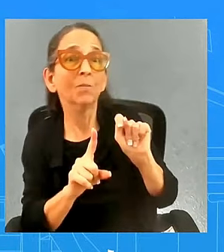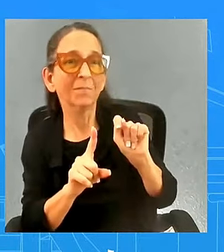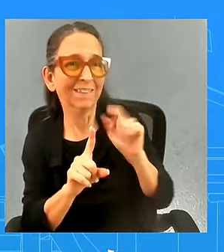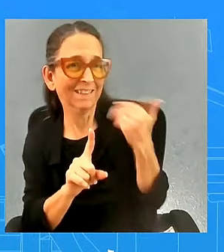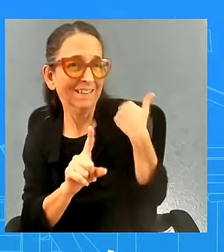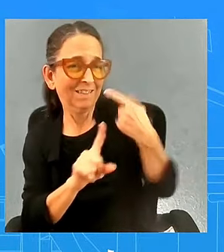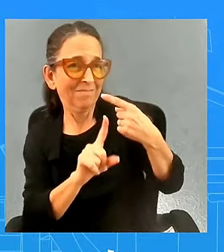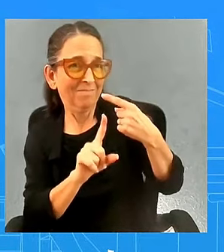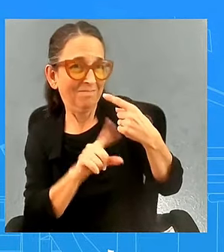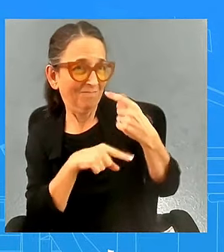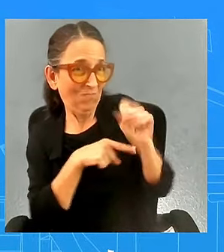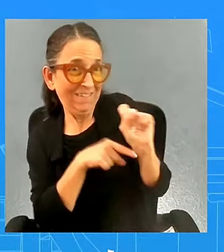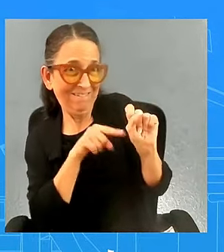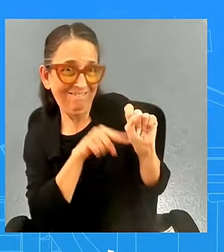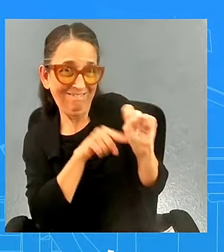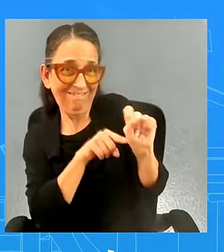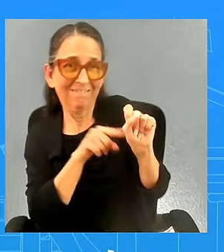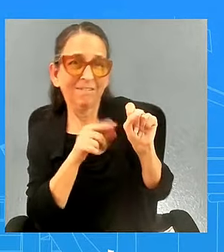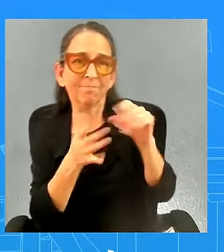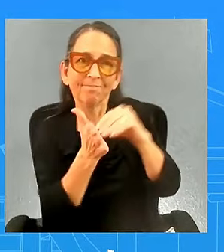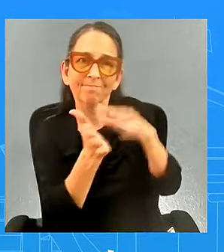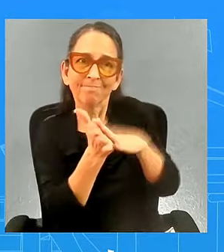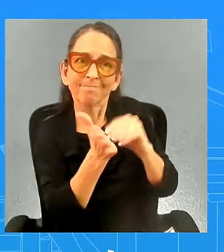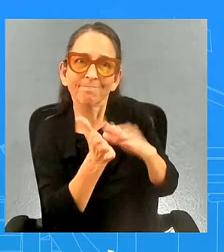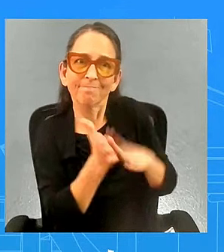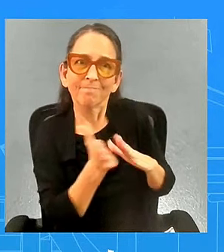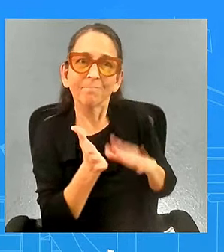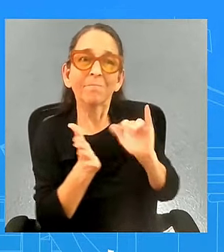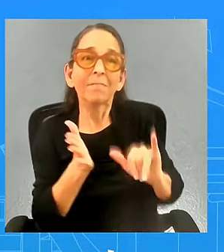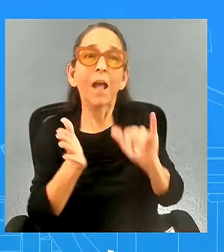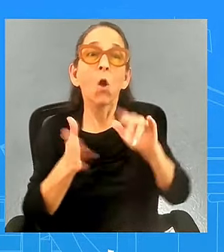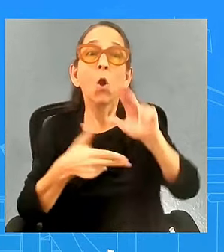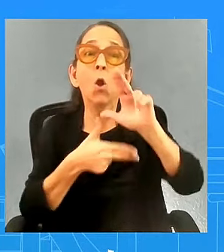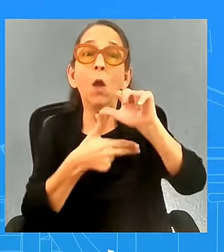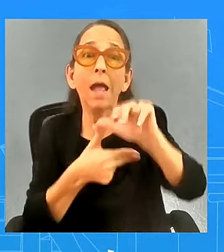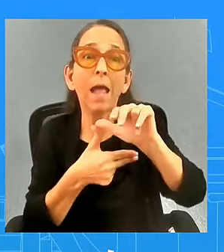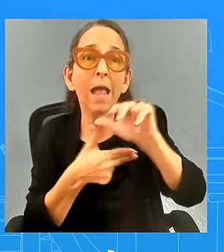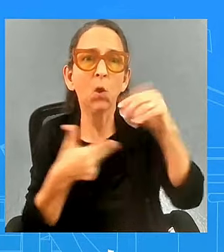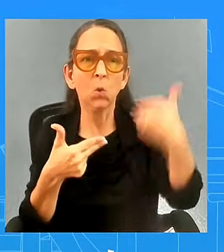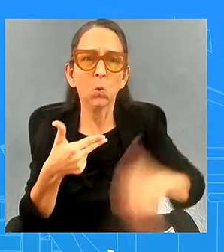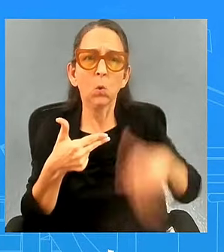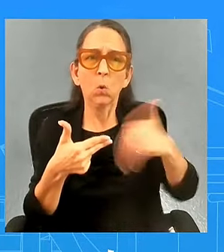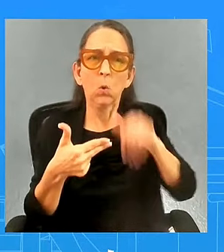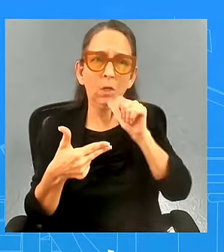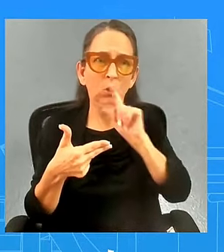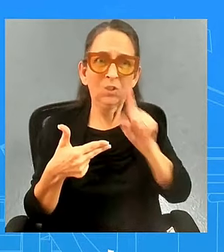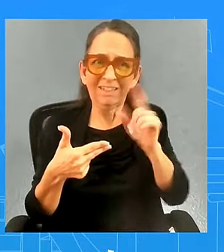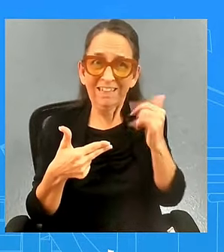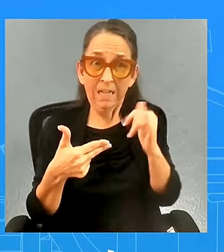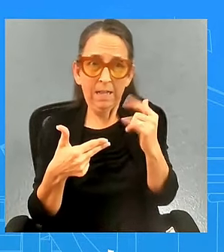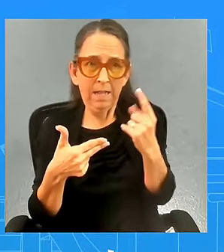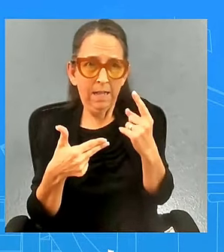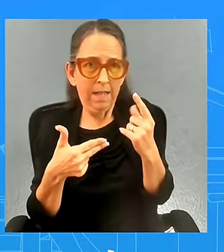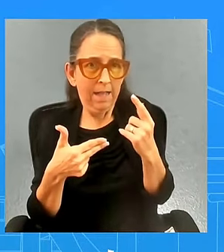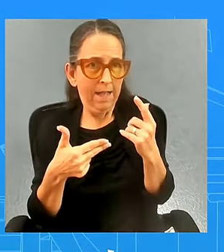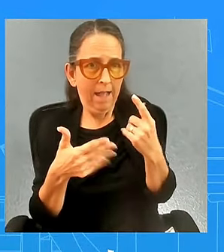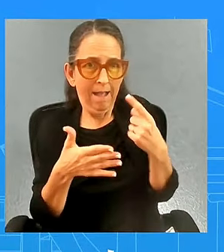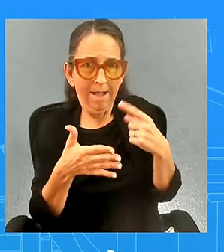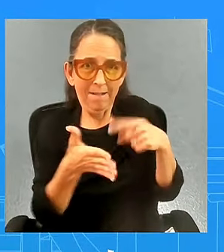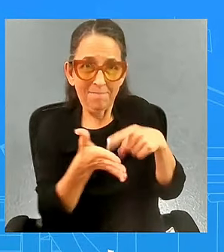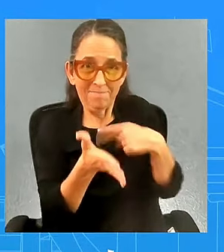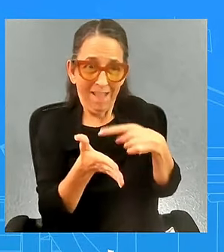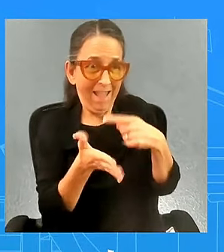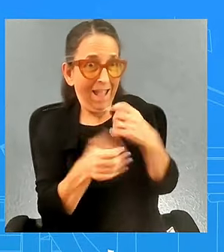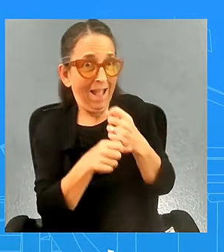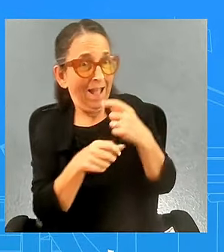record that the hurricane is much more uncertain if you're someone who's not getting paid during what we call the reference week it's when the survey